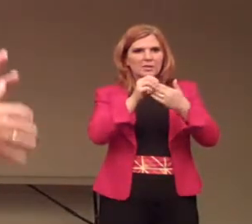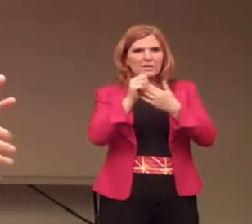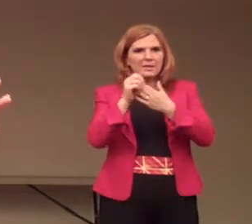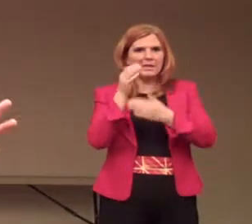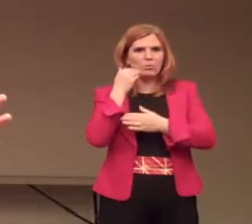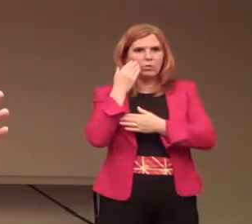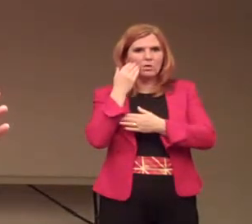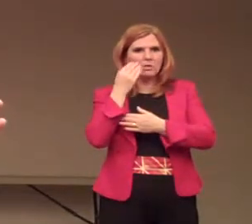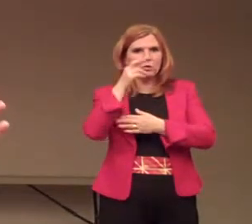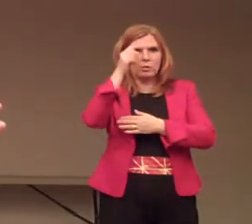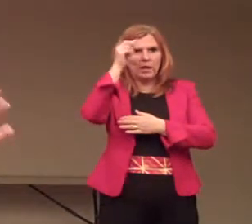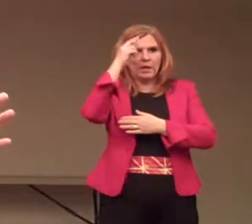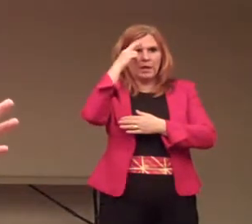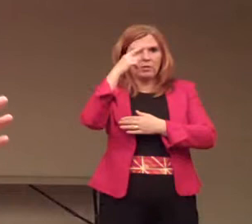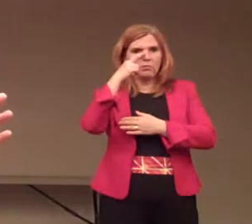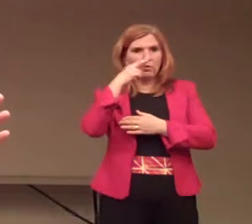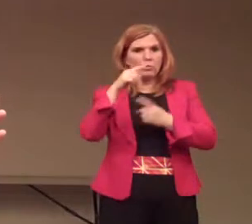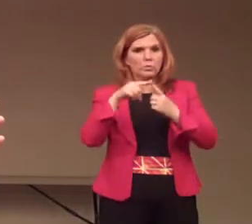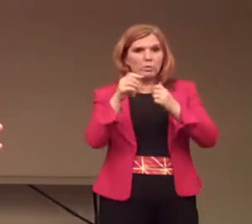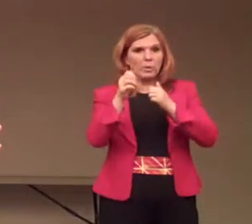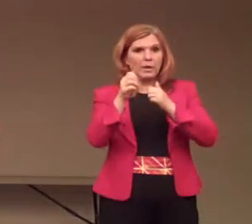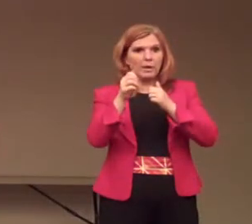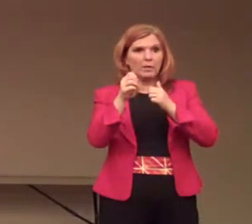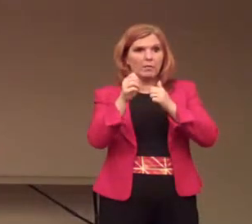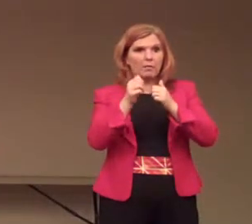prostitute in Rome to a contest?